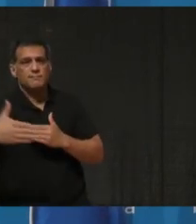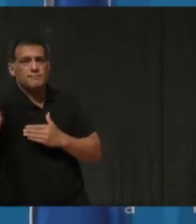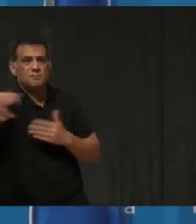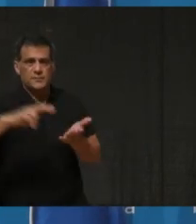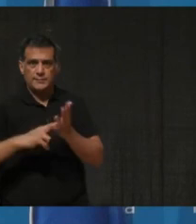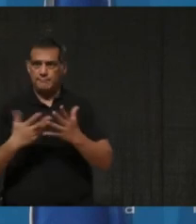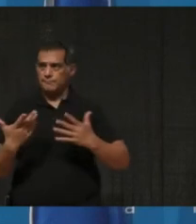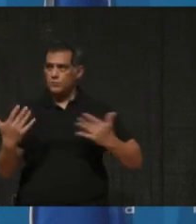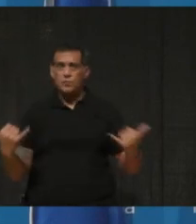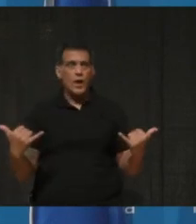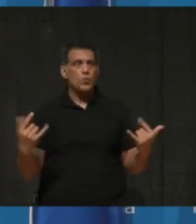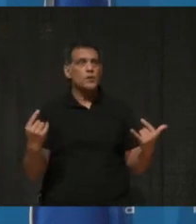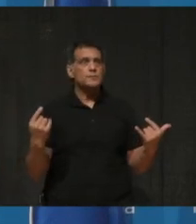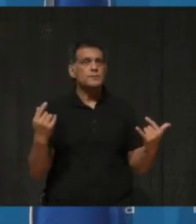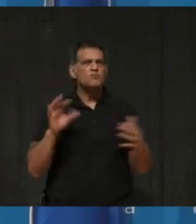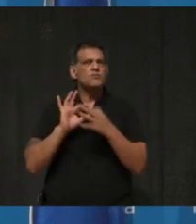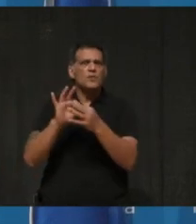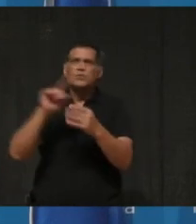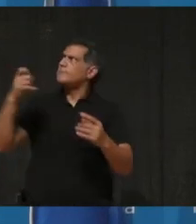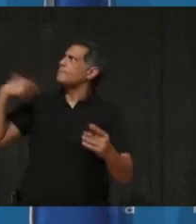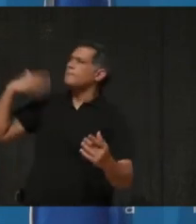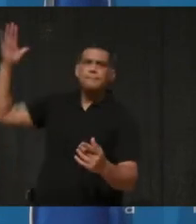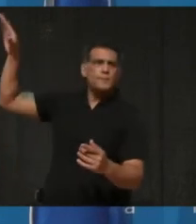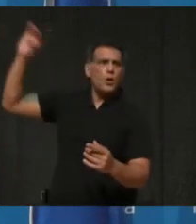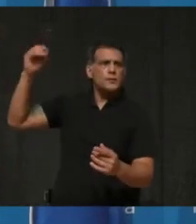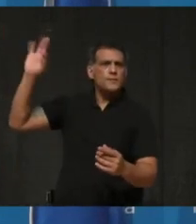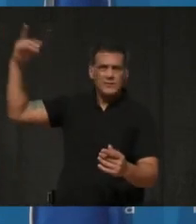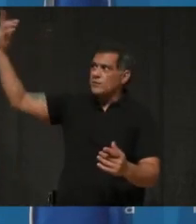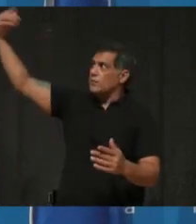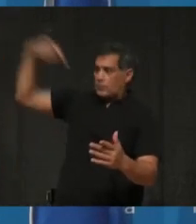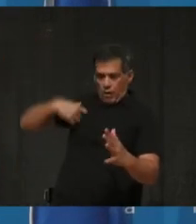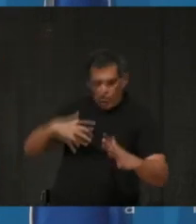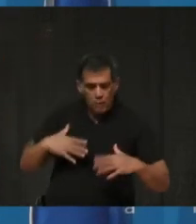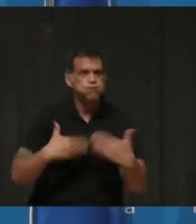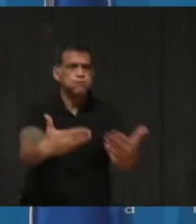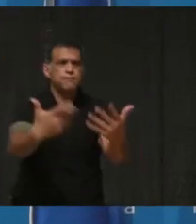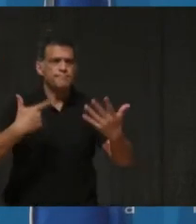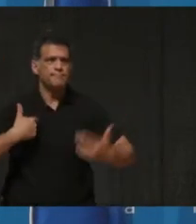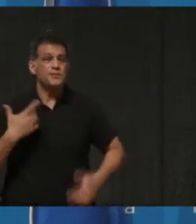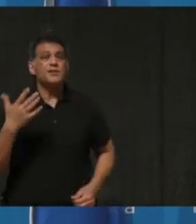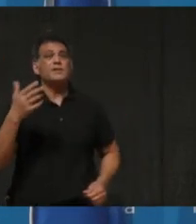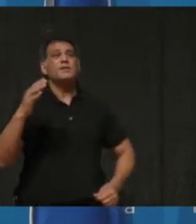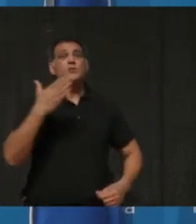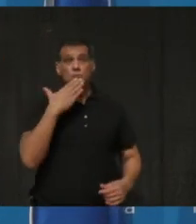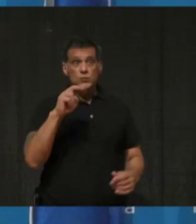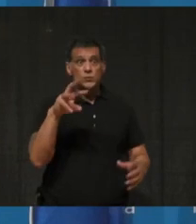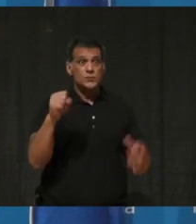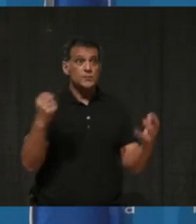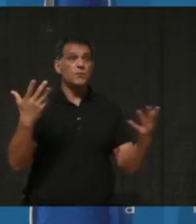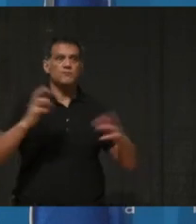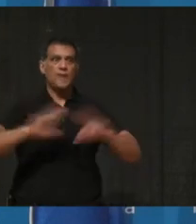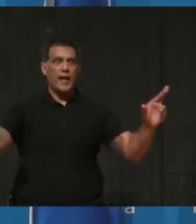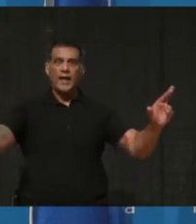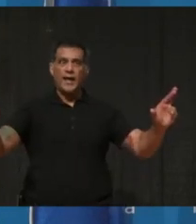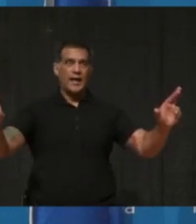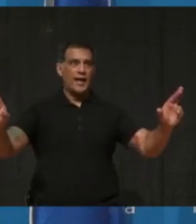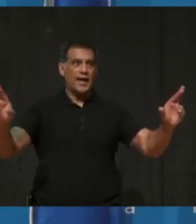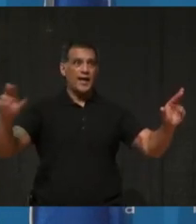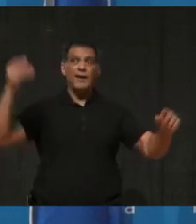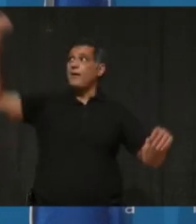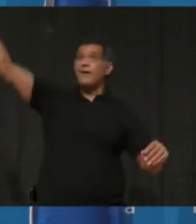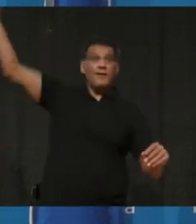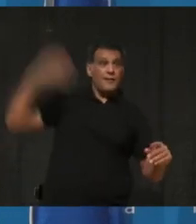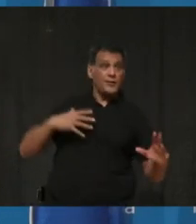everything I can to get the answers. The good news is that we are ready here in Mississauga. Our vaccination